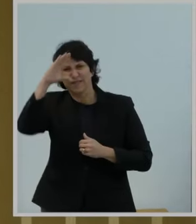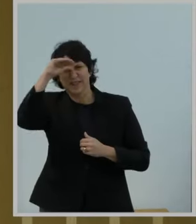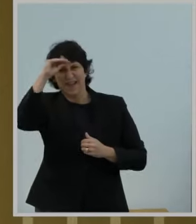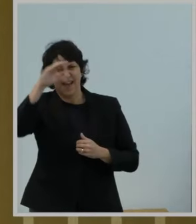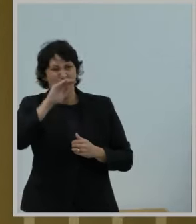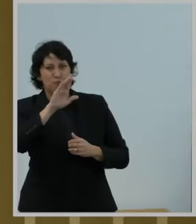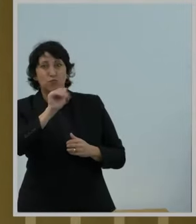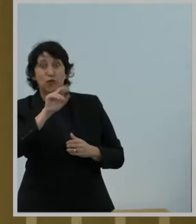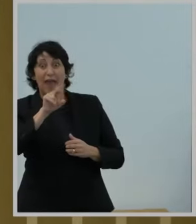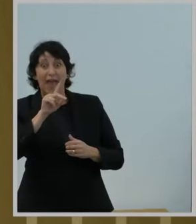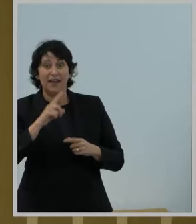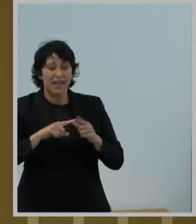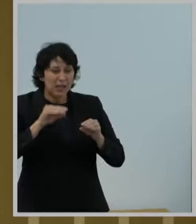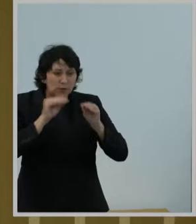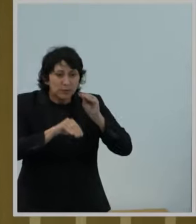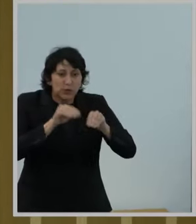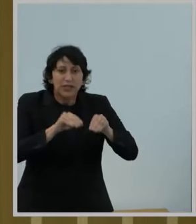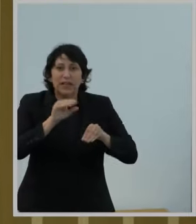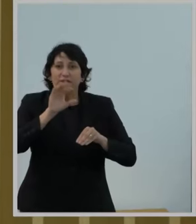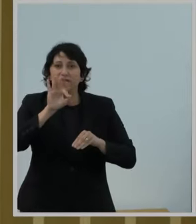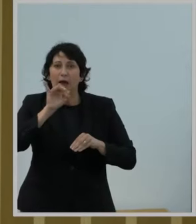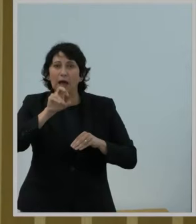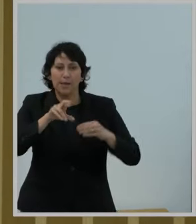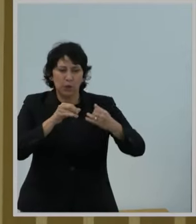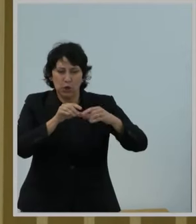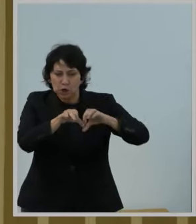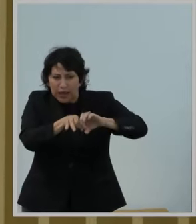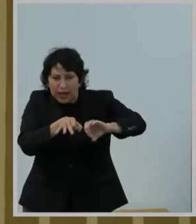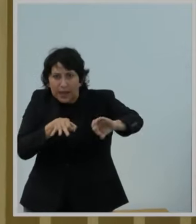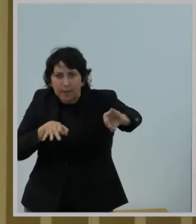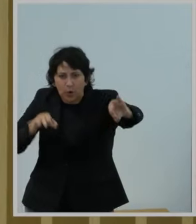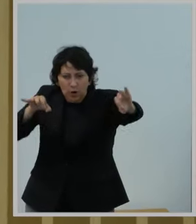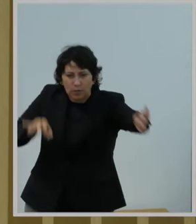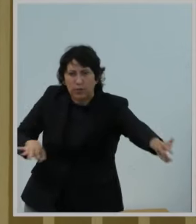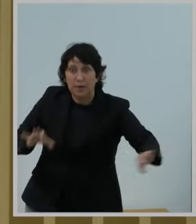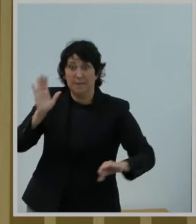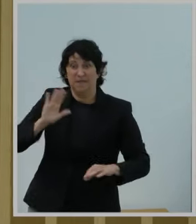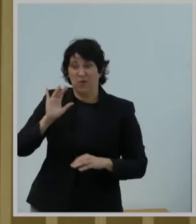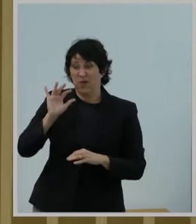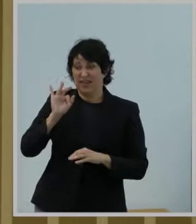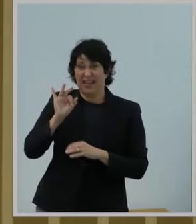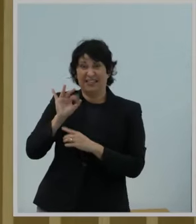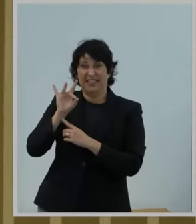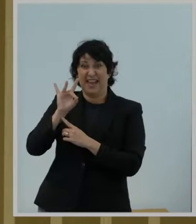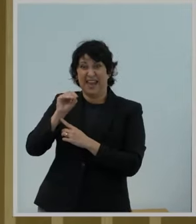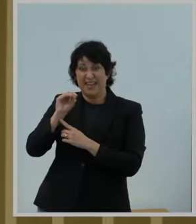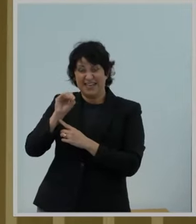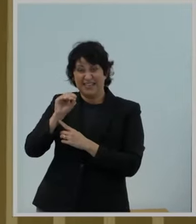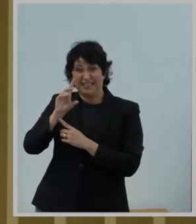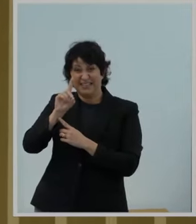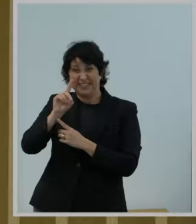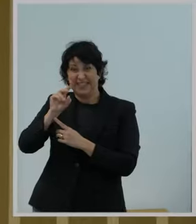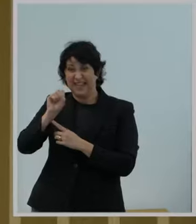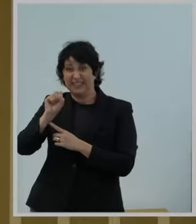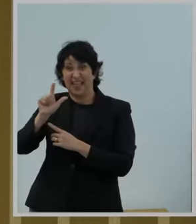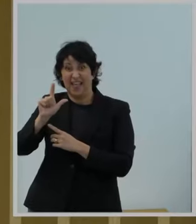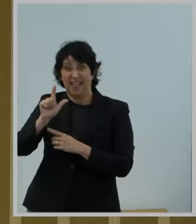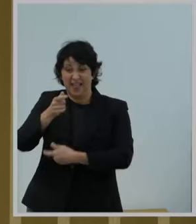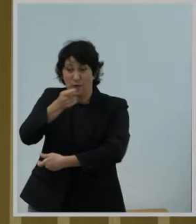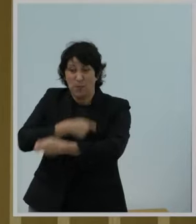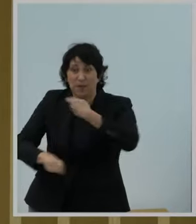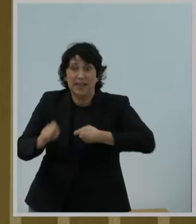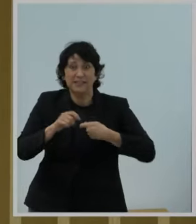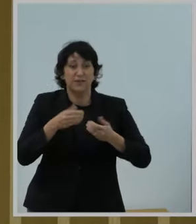were putting in new fiber into a community that, before that, had only had 1980s DSL. And that was just one